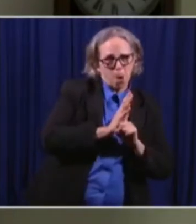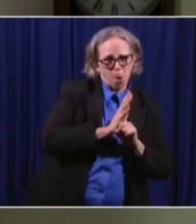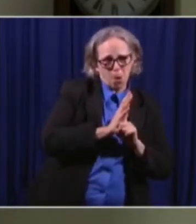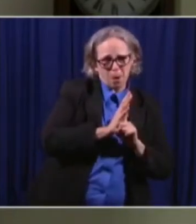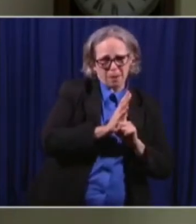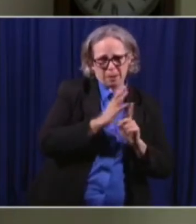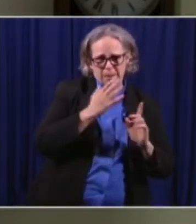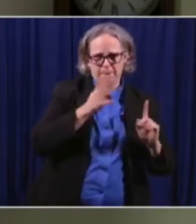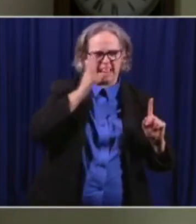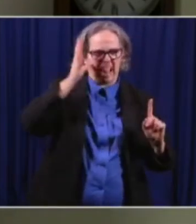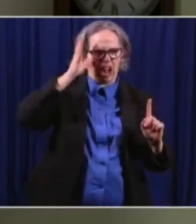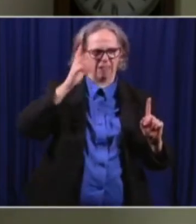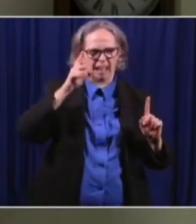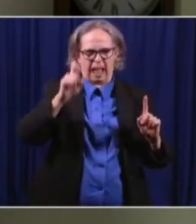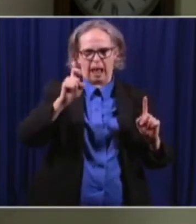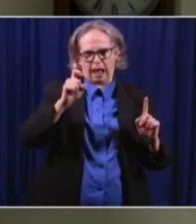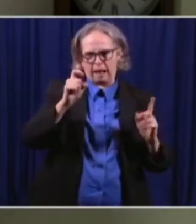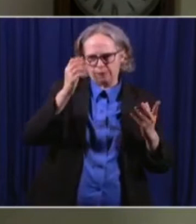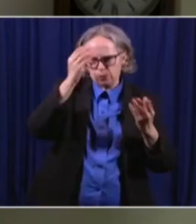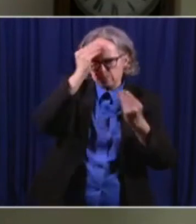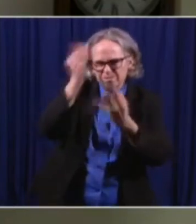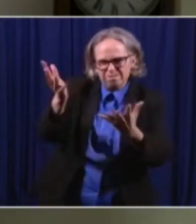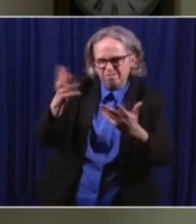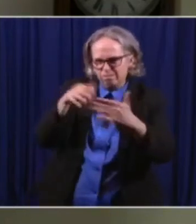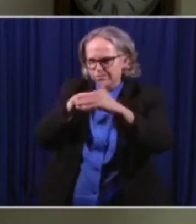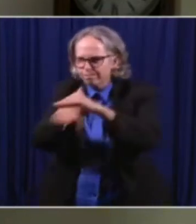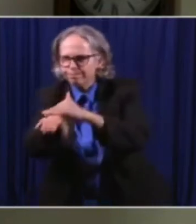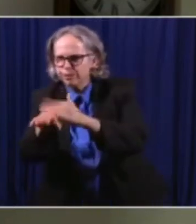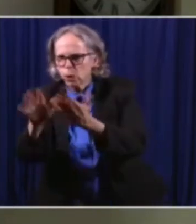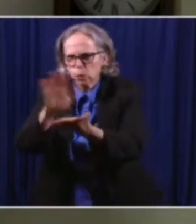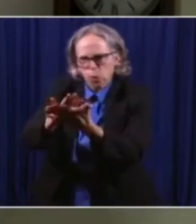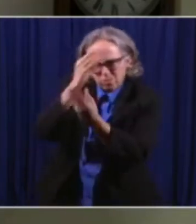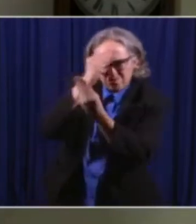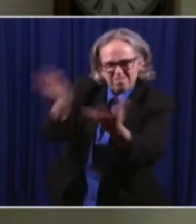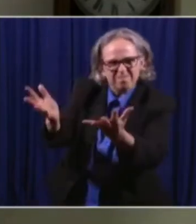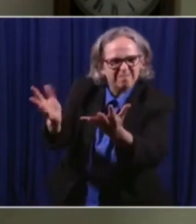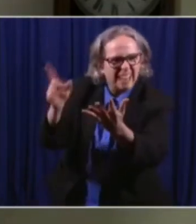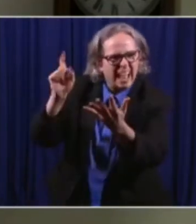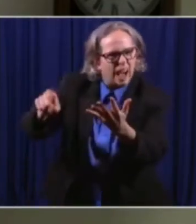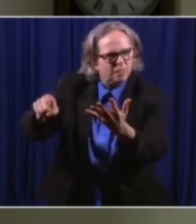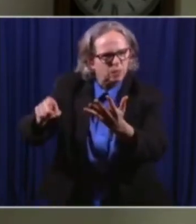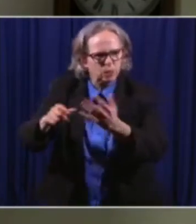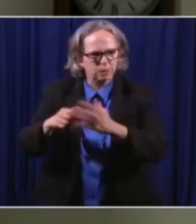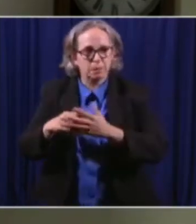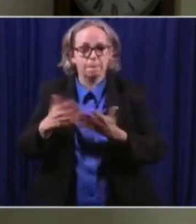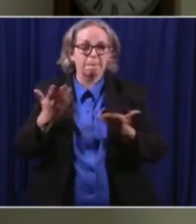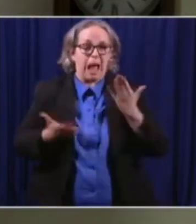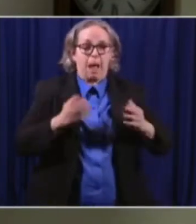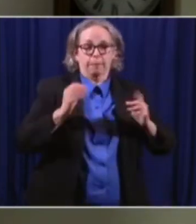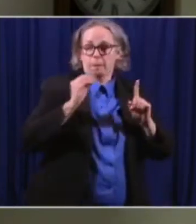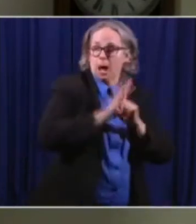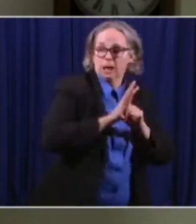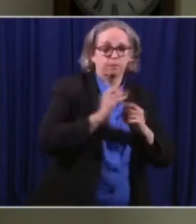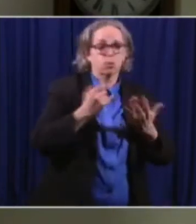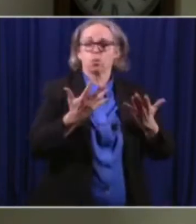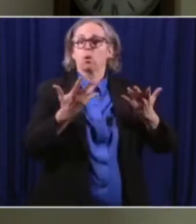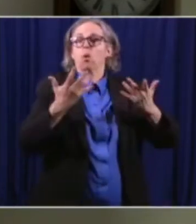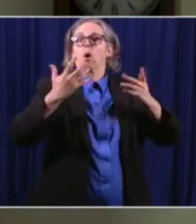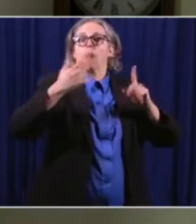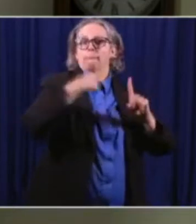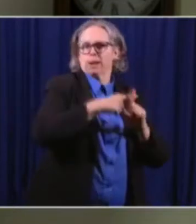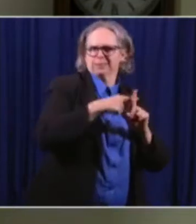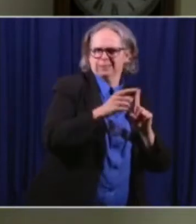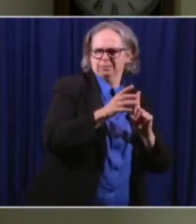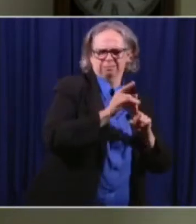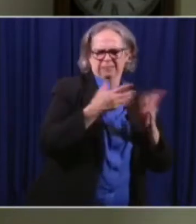say that their child has maybe tested positive or whatever the situation is with the child. Within